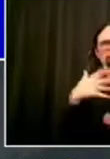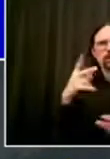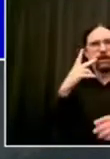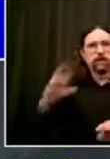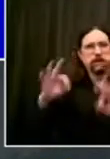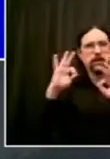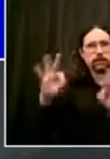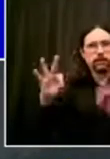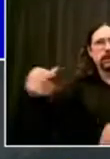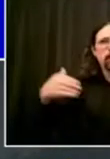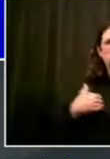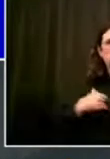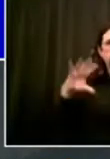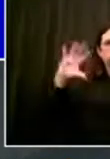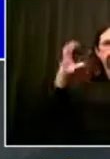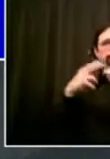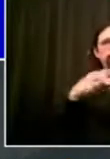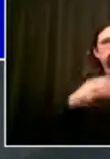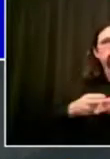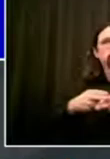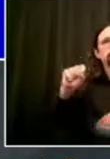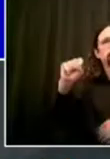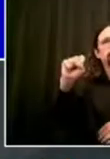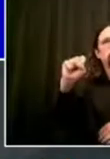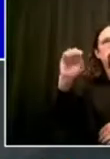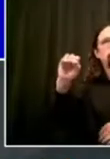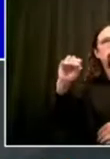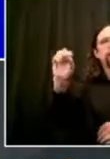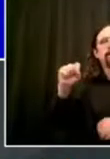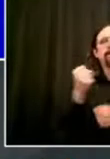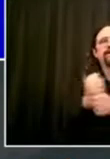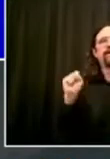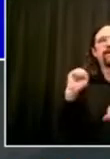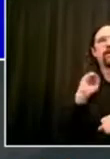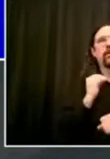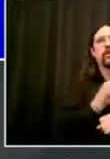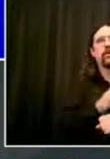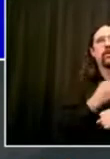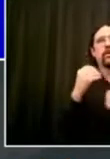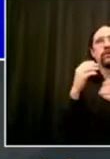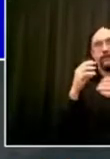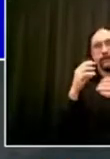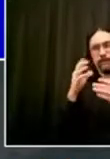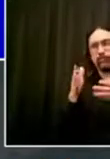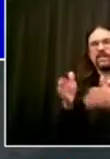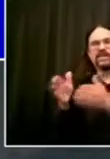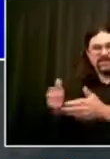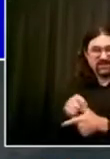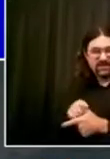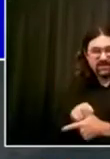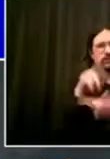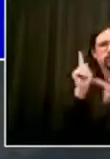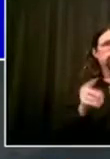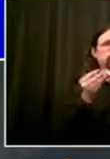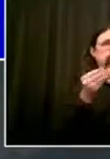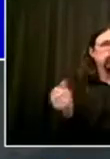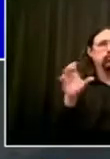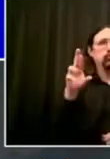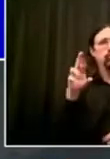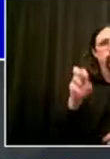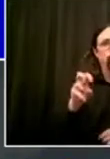Council Member Robert Cornegie, who you'll hear from in a moment, providing leadership. We saw it in Harlem on Saturday night,